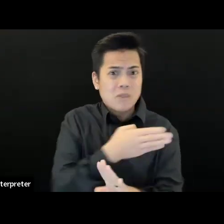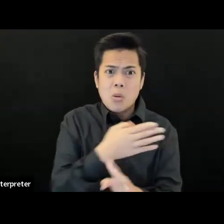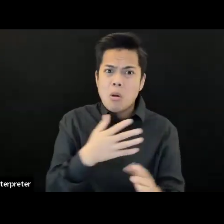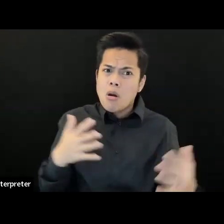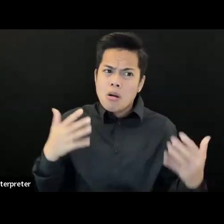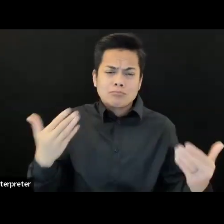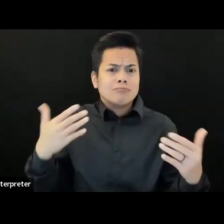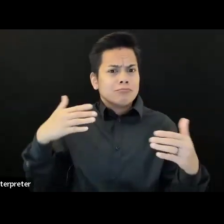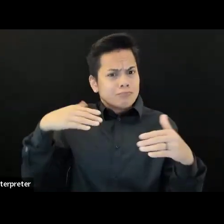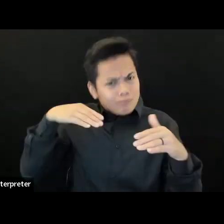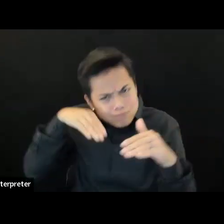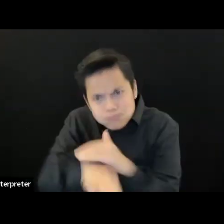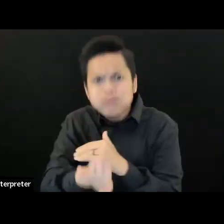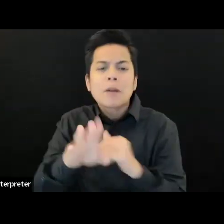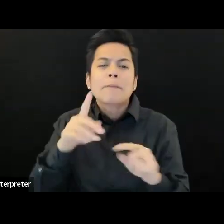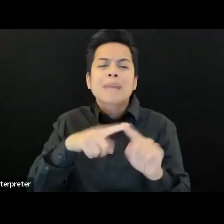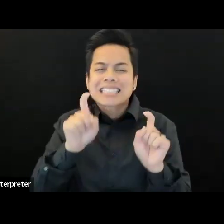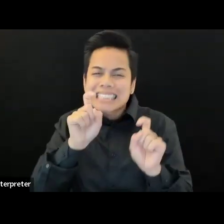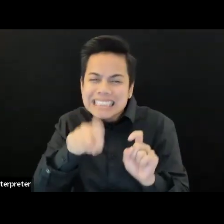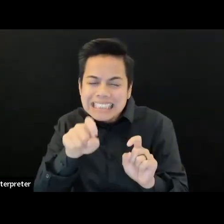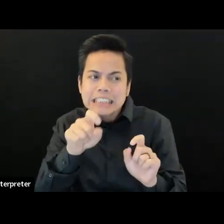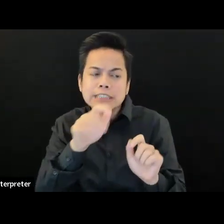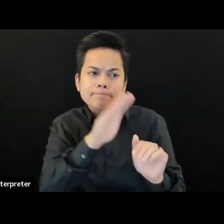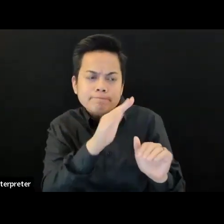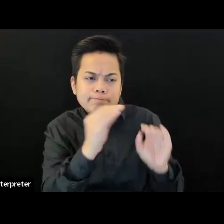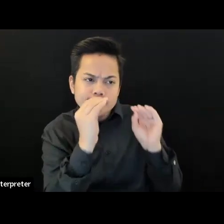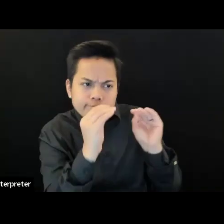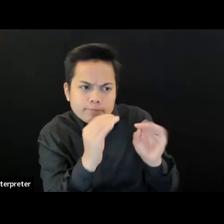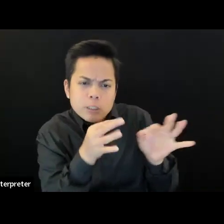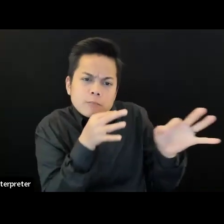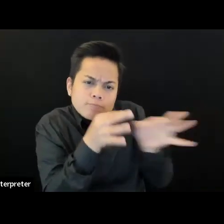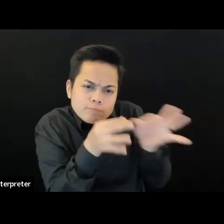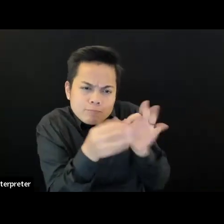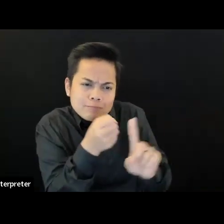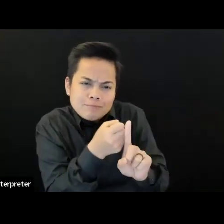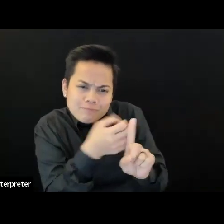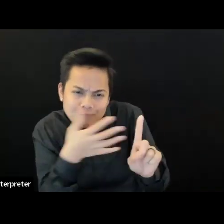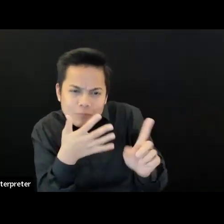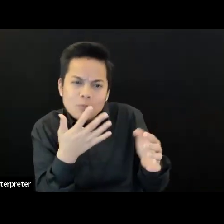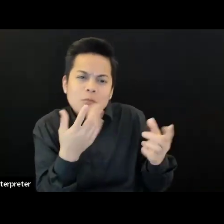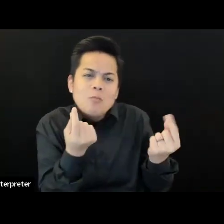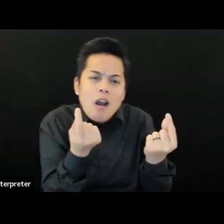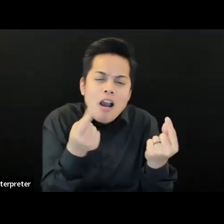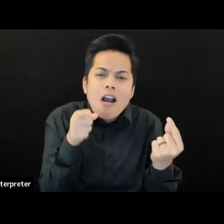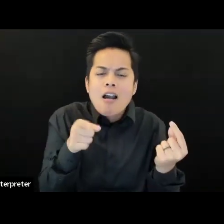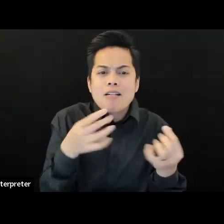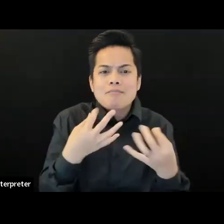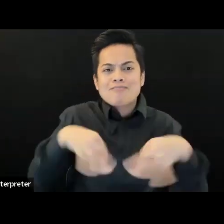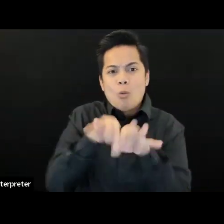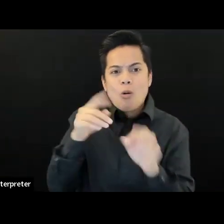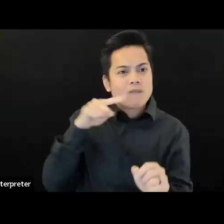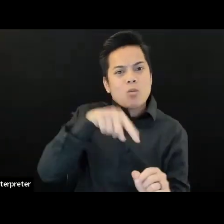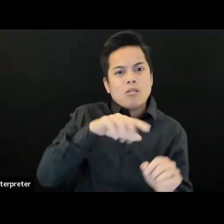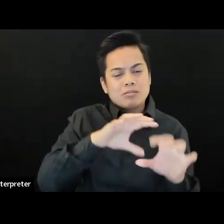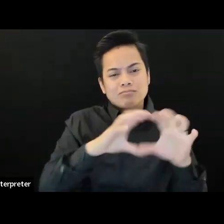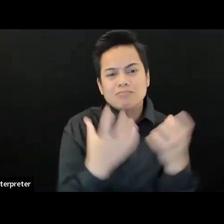That's because we're going to be bringing in a lot of those values of like collective access that the cultural center leaders will be taking